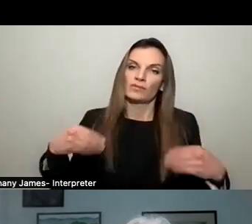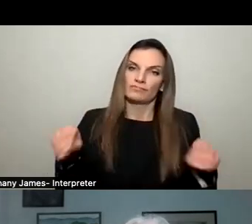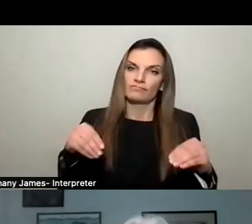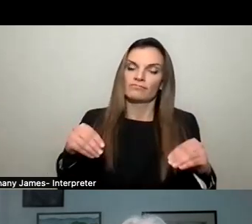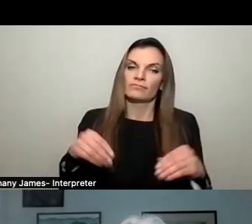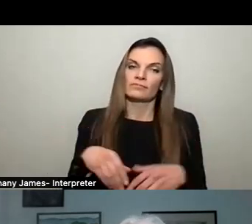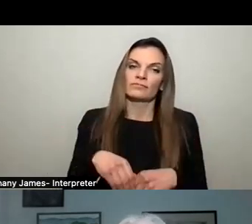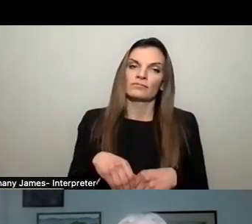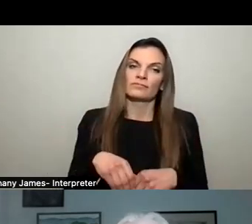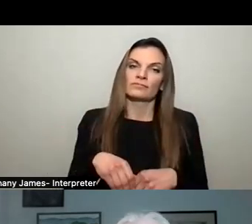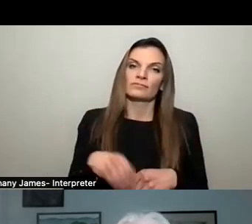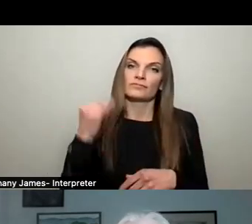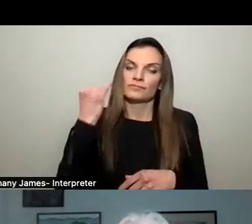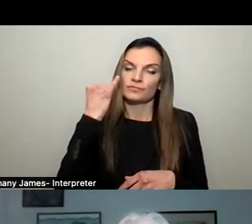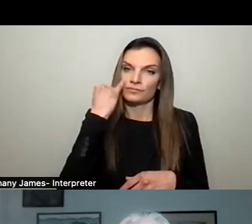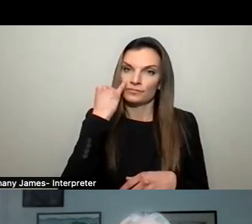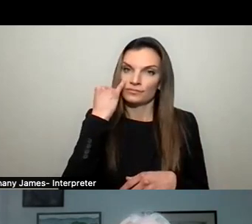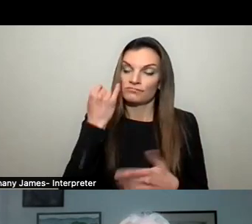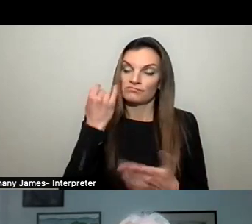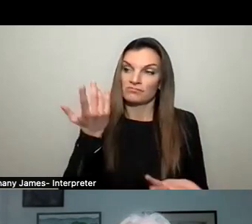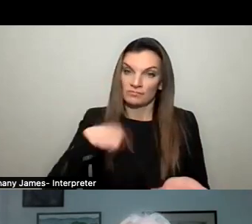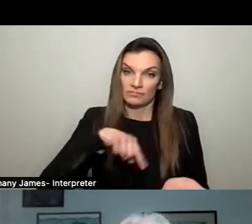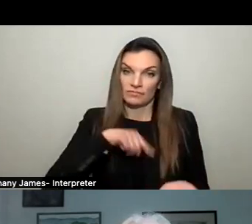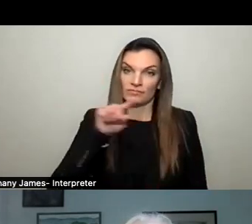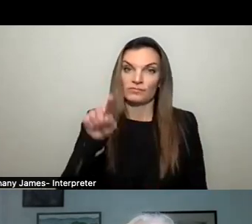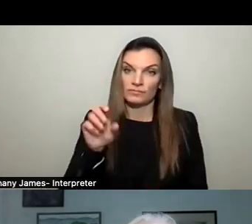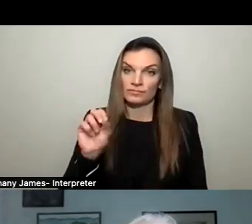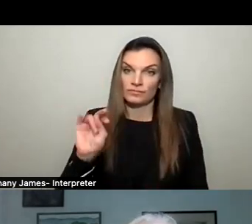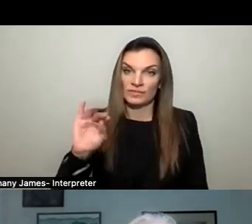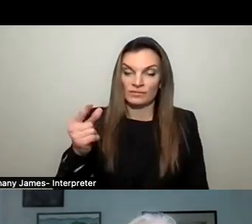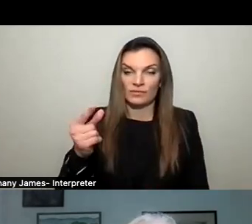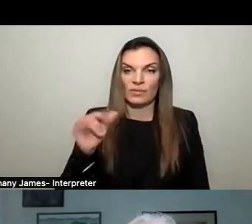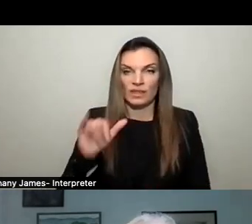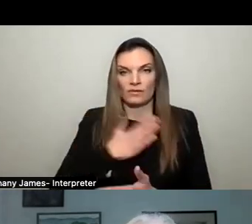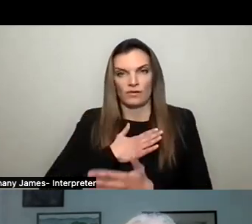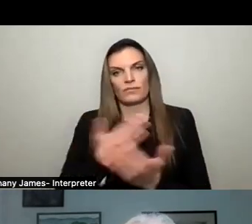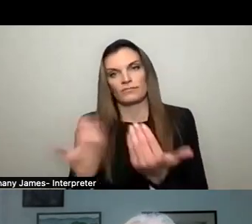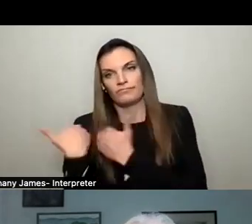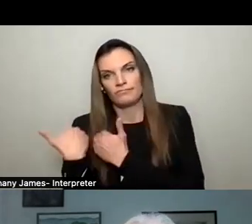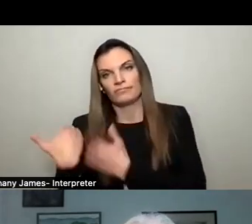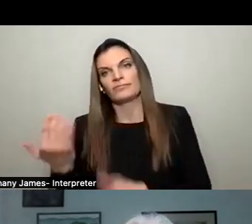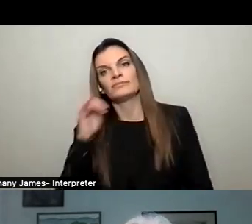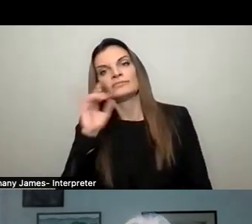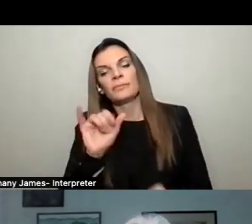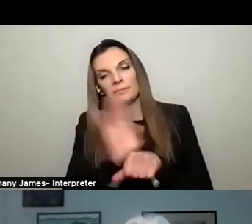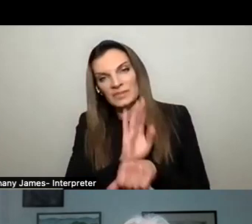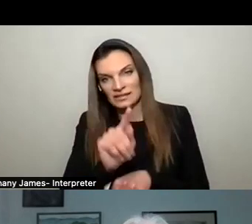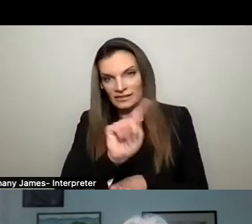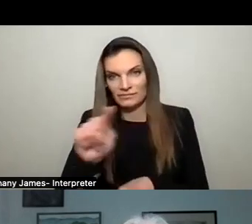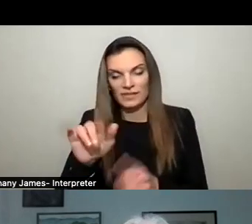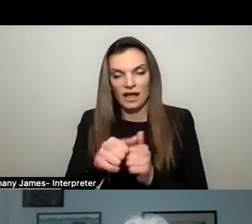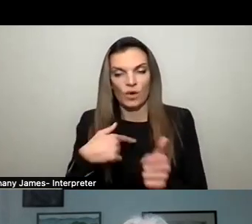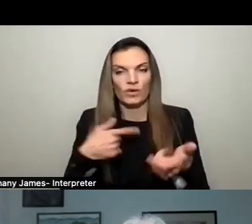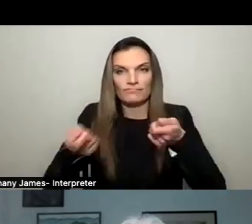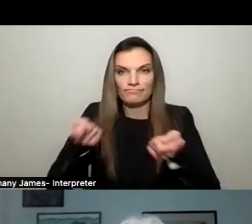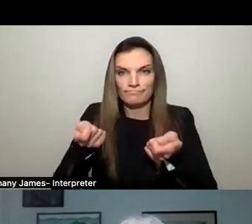starters. The part for us is zoning much like, um, how we zone our commercial businesses, um, throughout